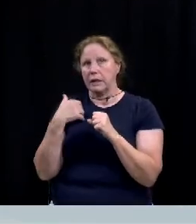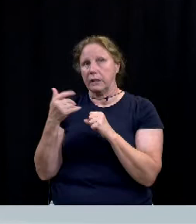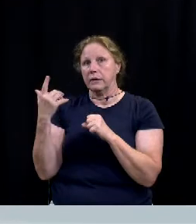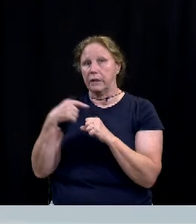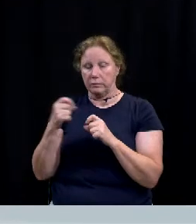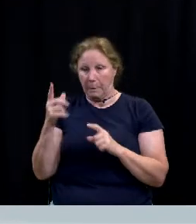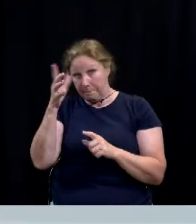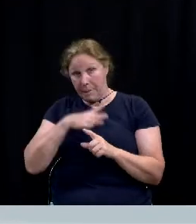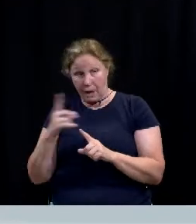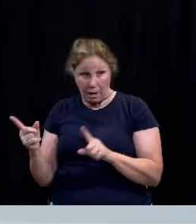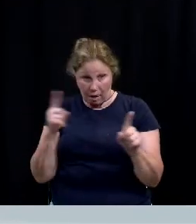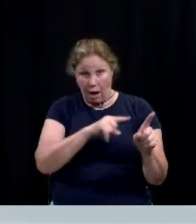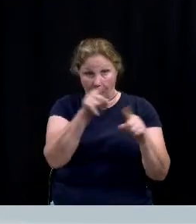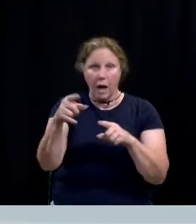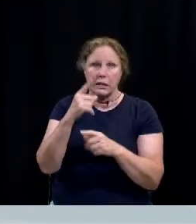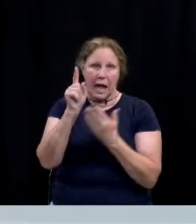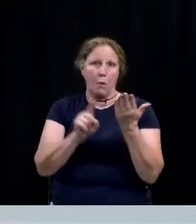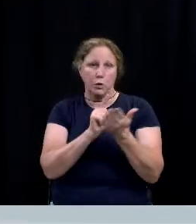okay thanks